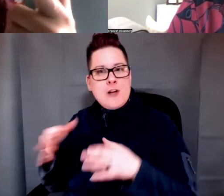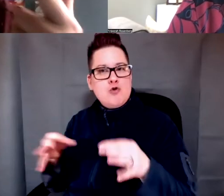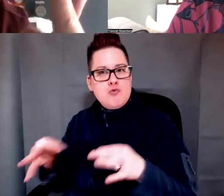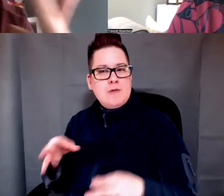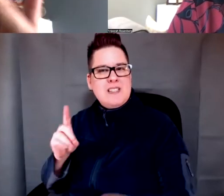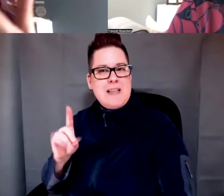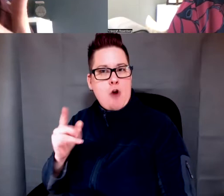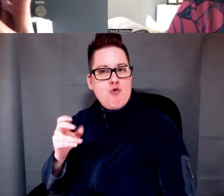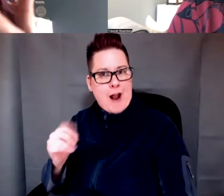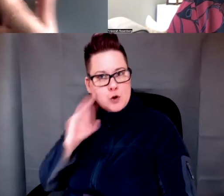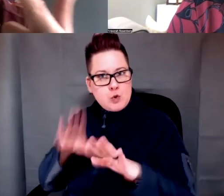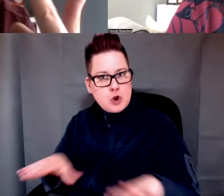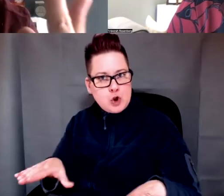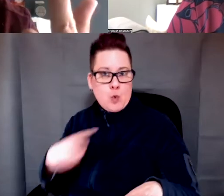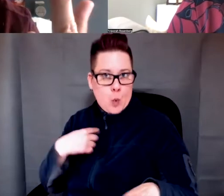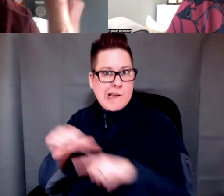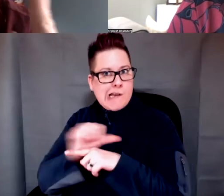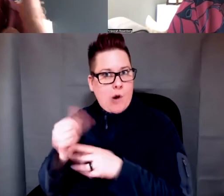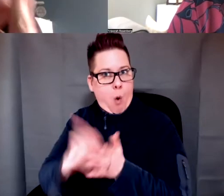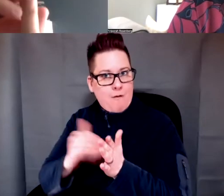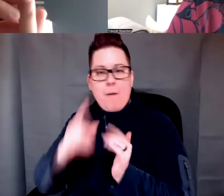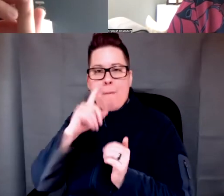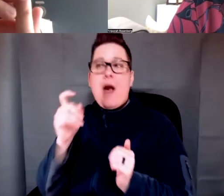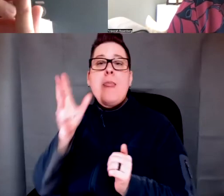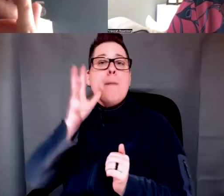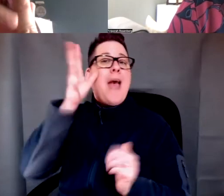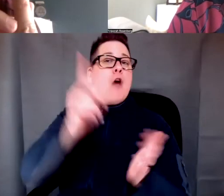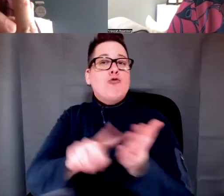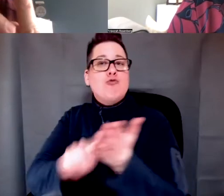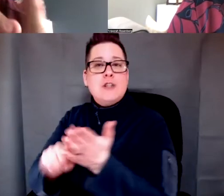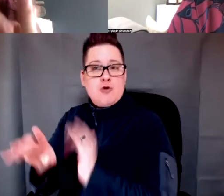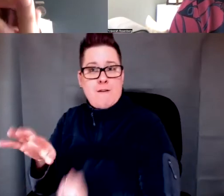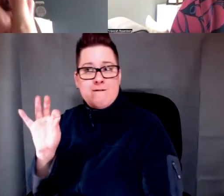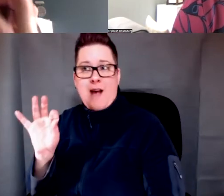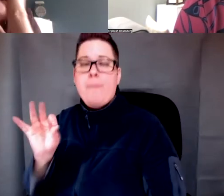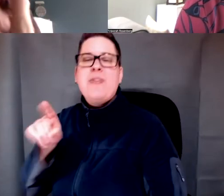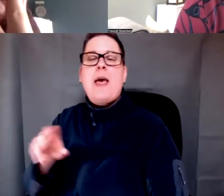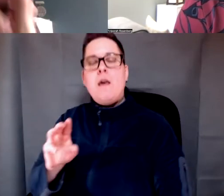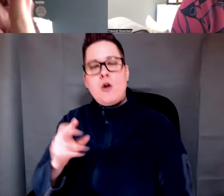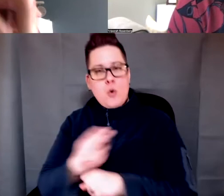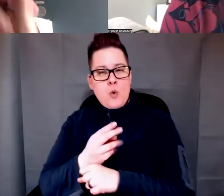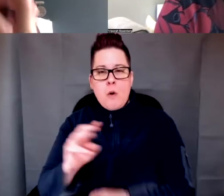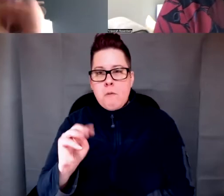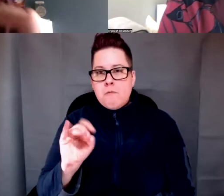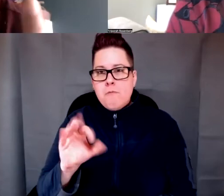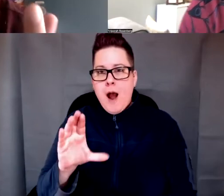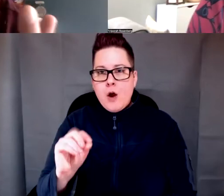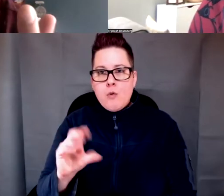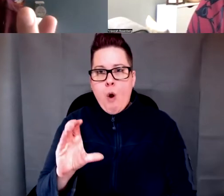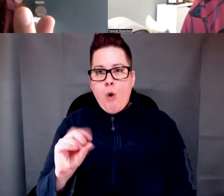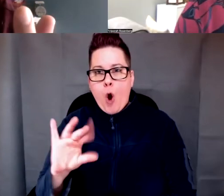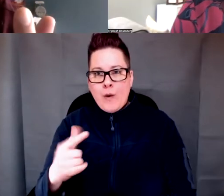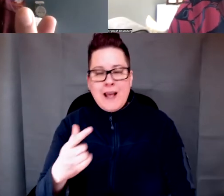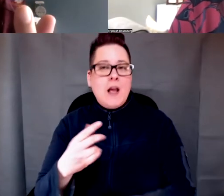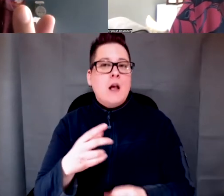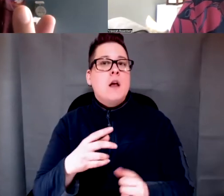Because the beauty of parents and research was that they were able, in micro-coding, demonstrate how that ineffective interaction can